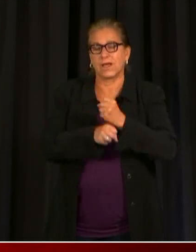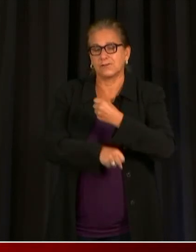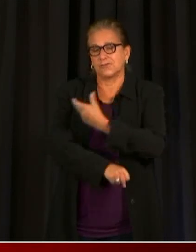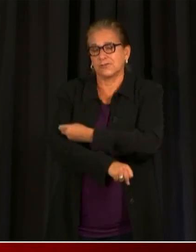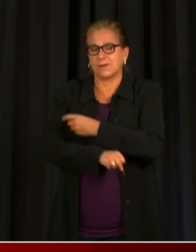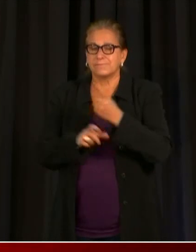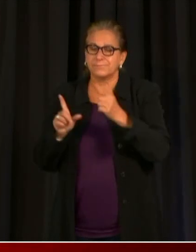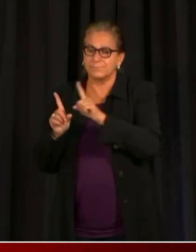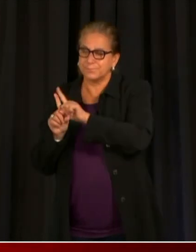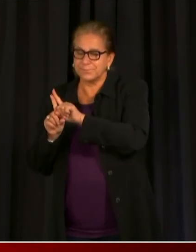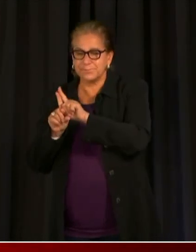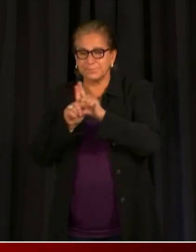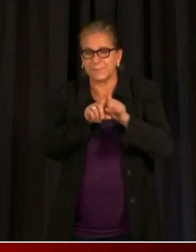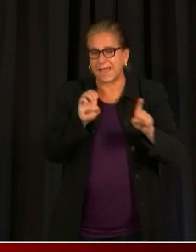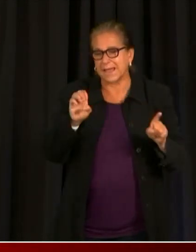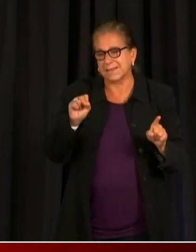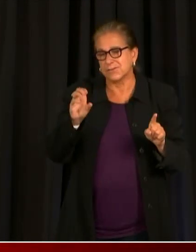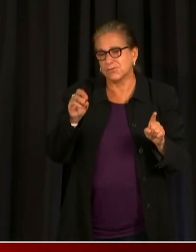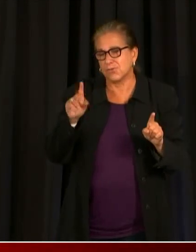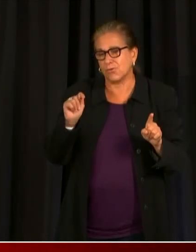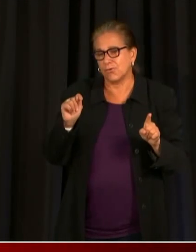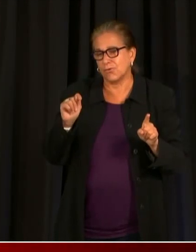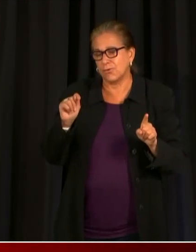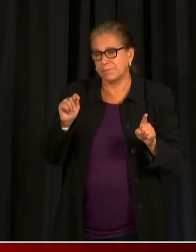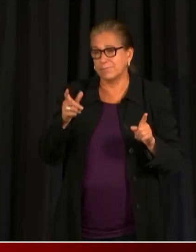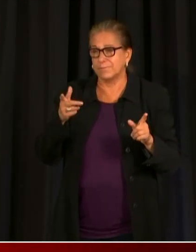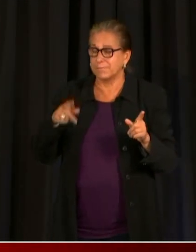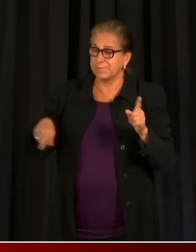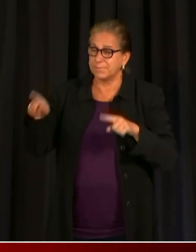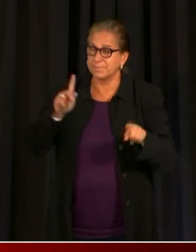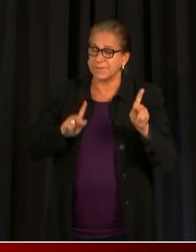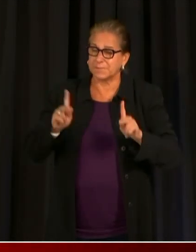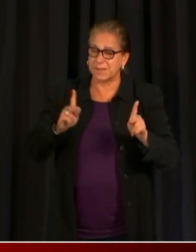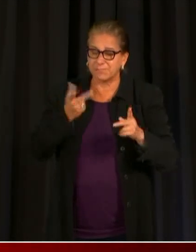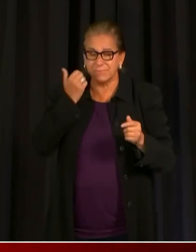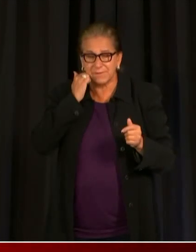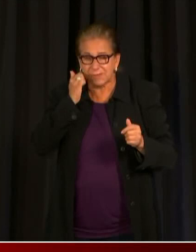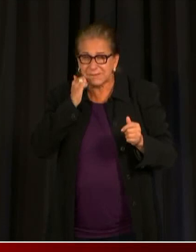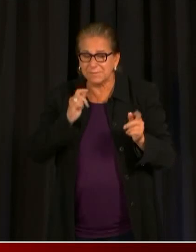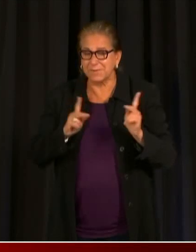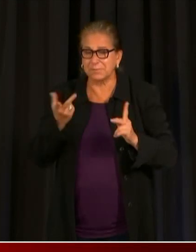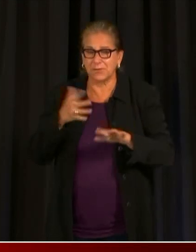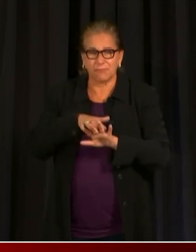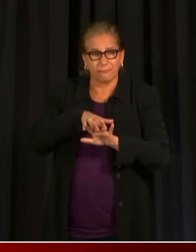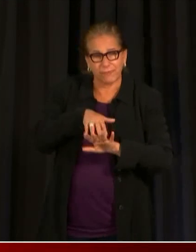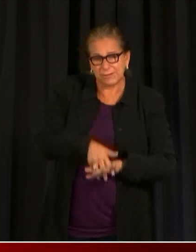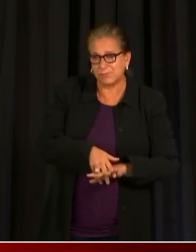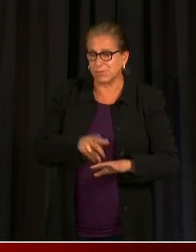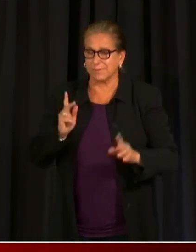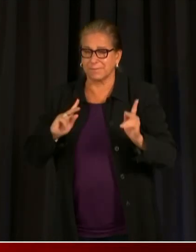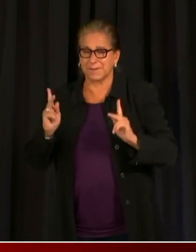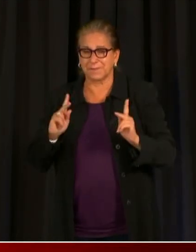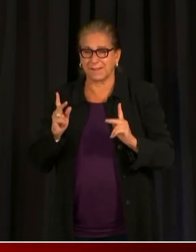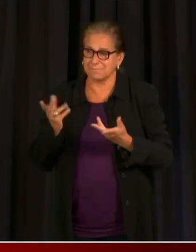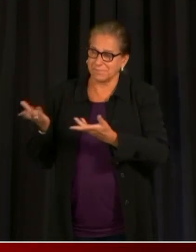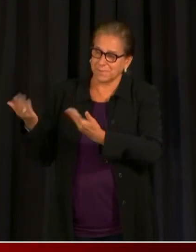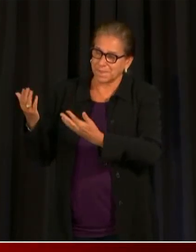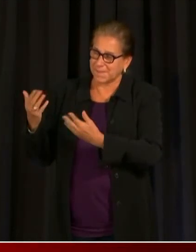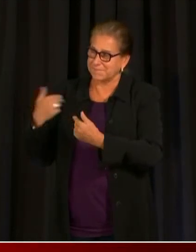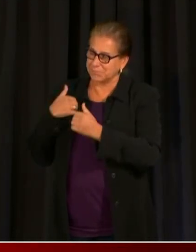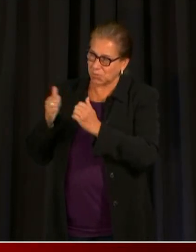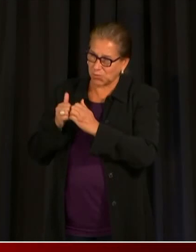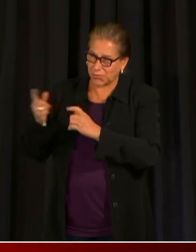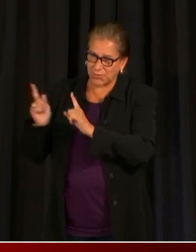it comes, door to door, neighbor to neighbor to get people out to get vaccinated. We are also